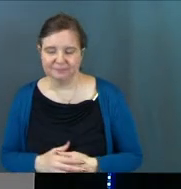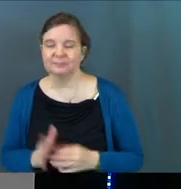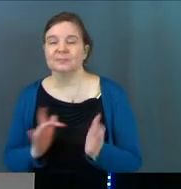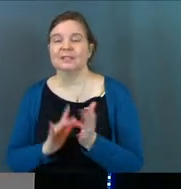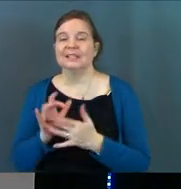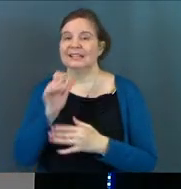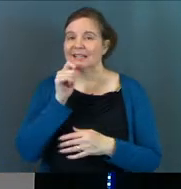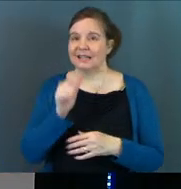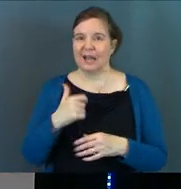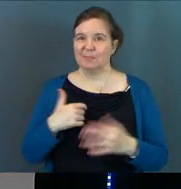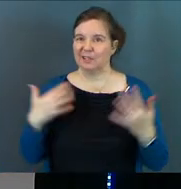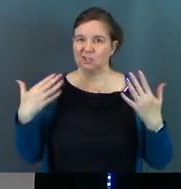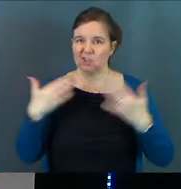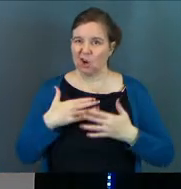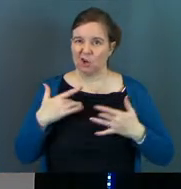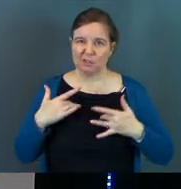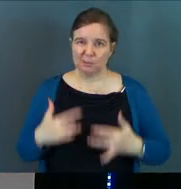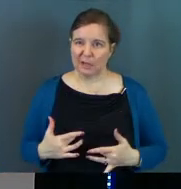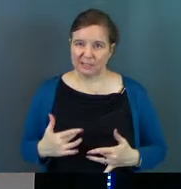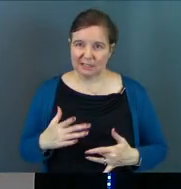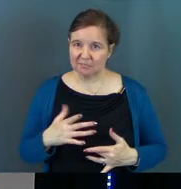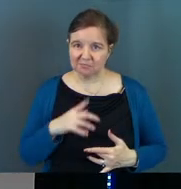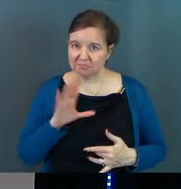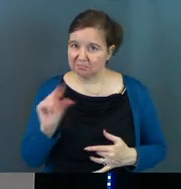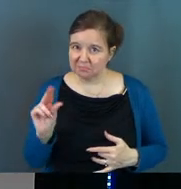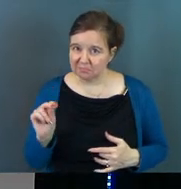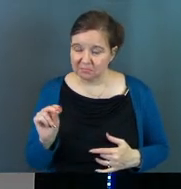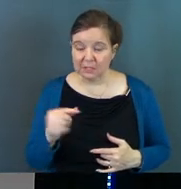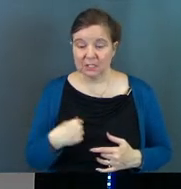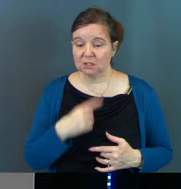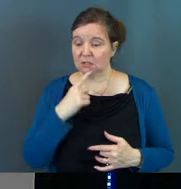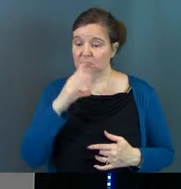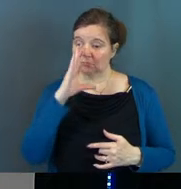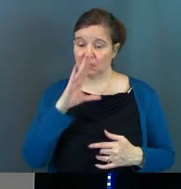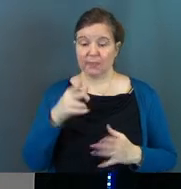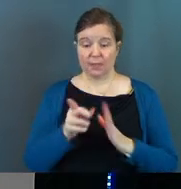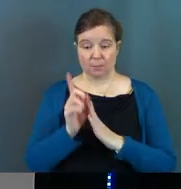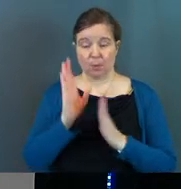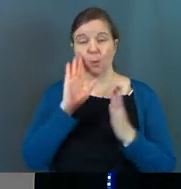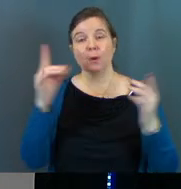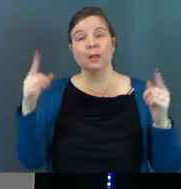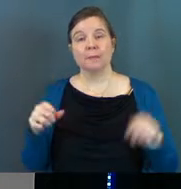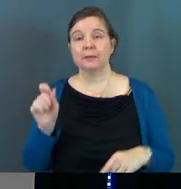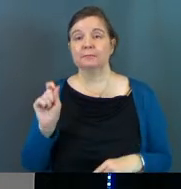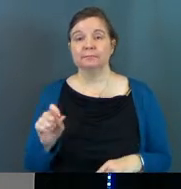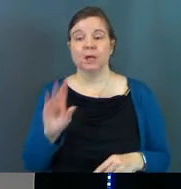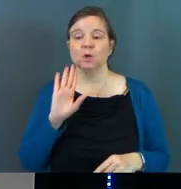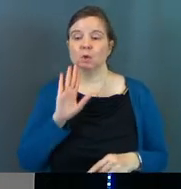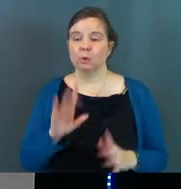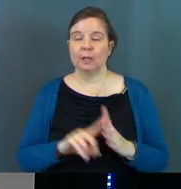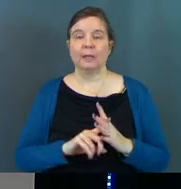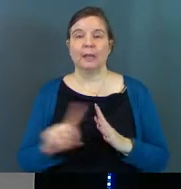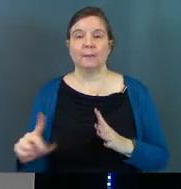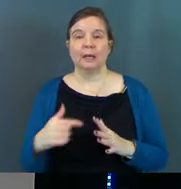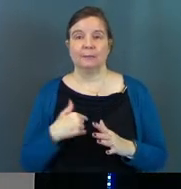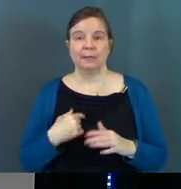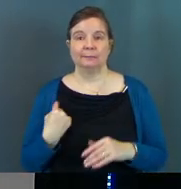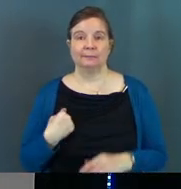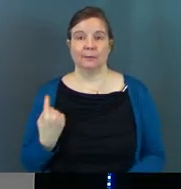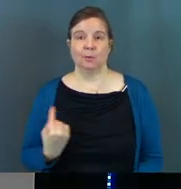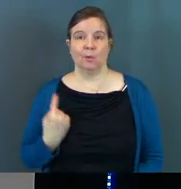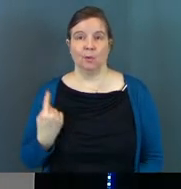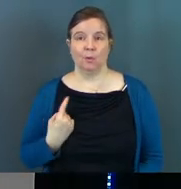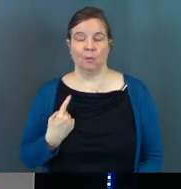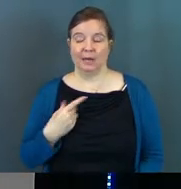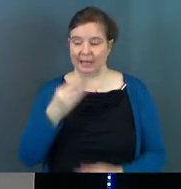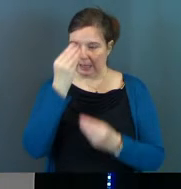Jesus isn't being dark or depressing here. He says, this moment is going to happen and you're all going to abandon me. And